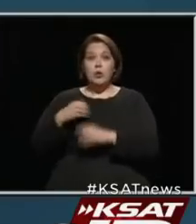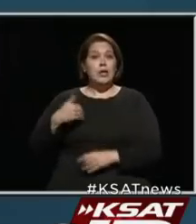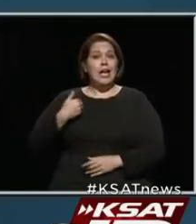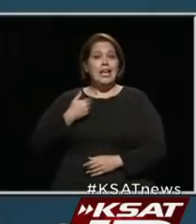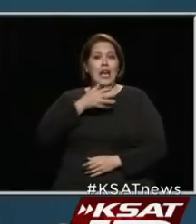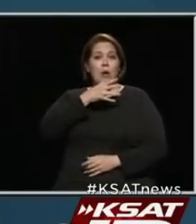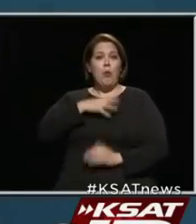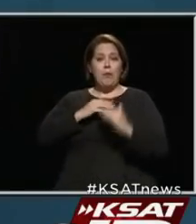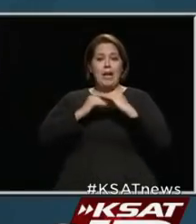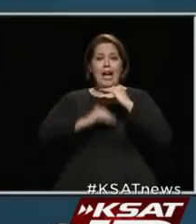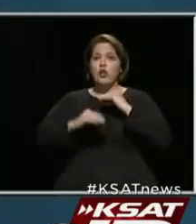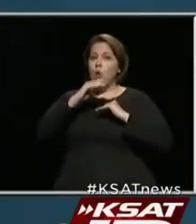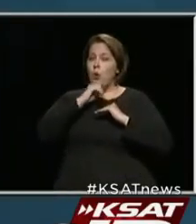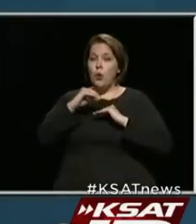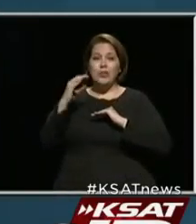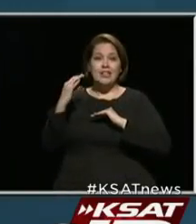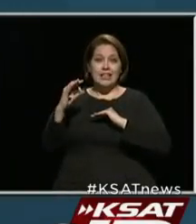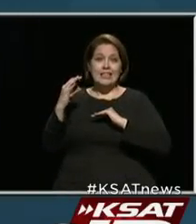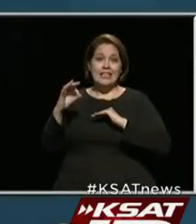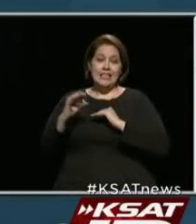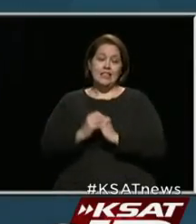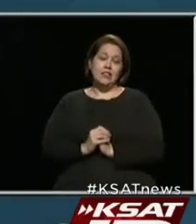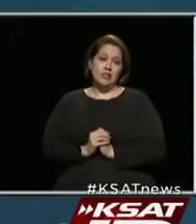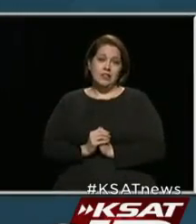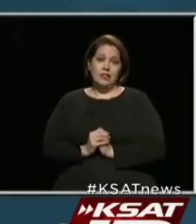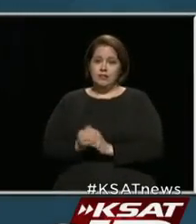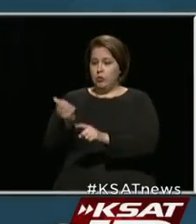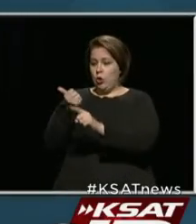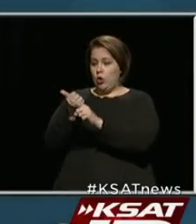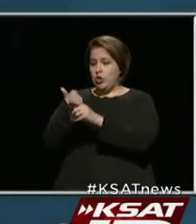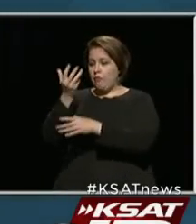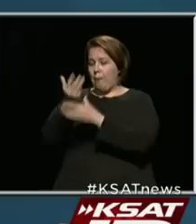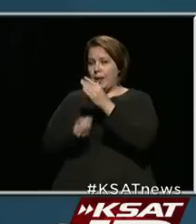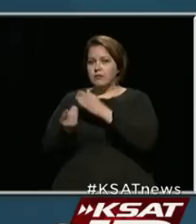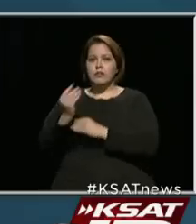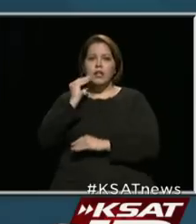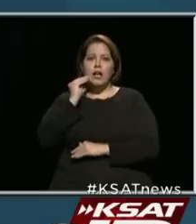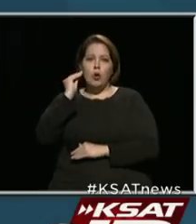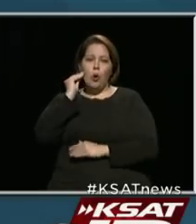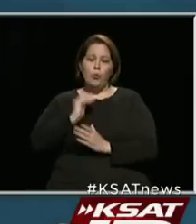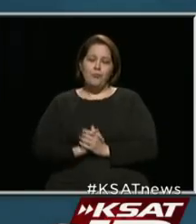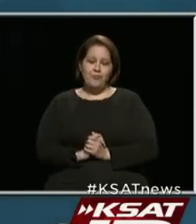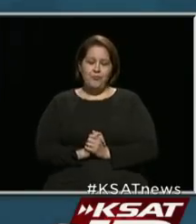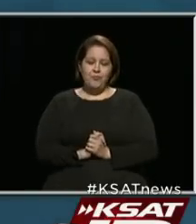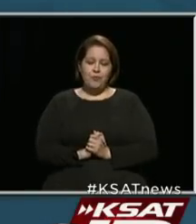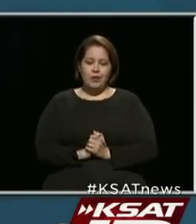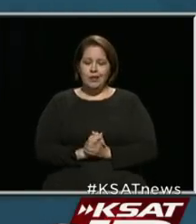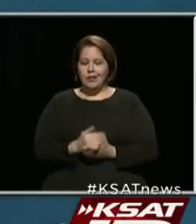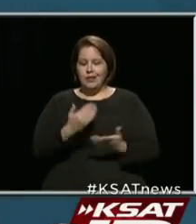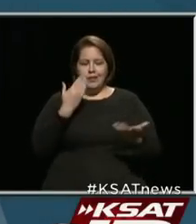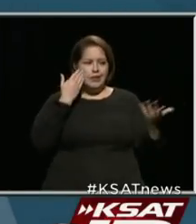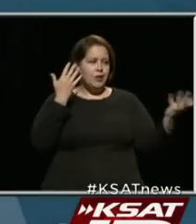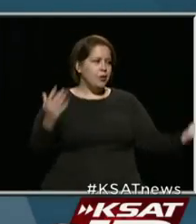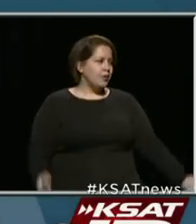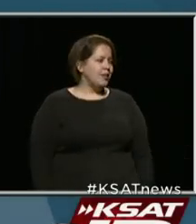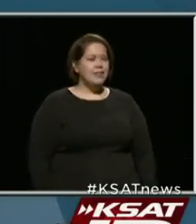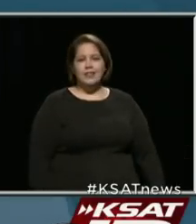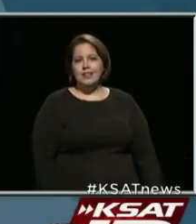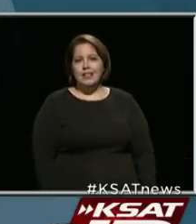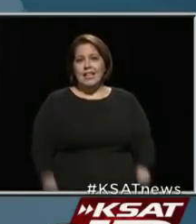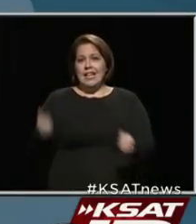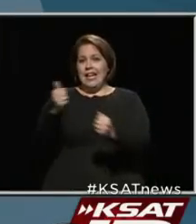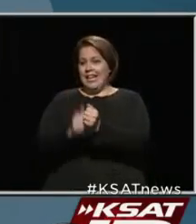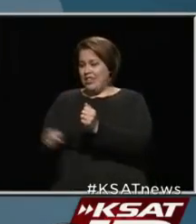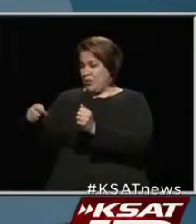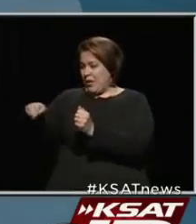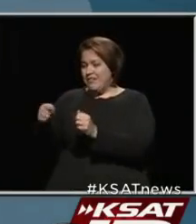young woman under the age of 19. She passed away at home. And, you know, each one